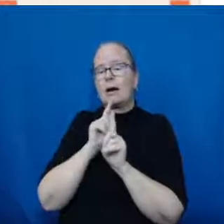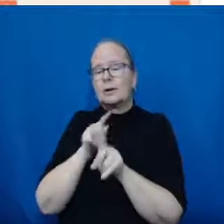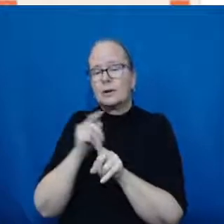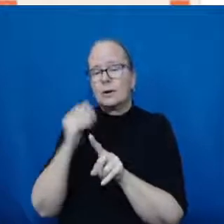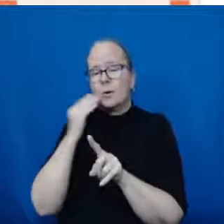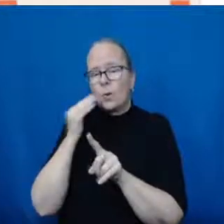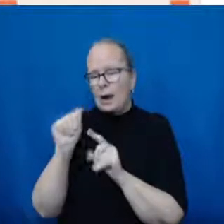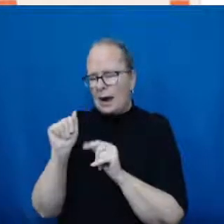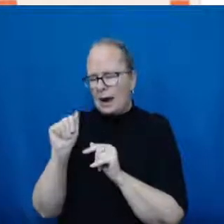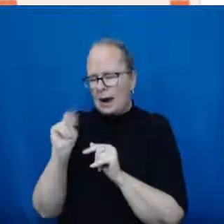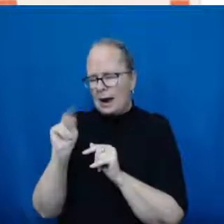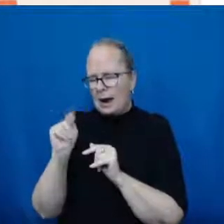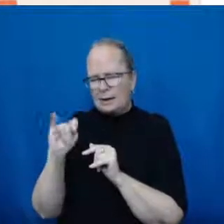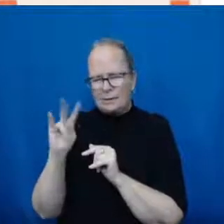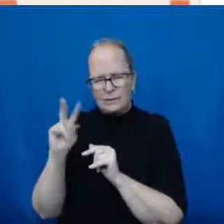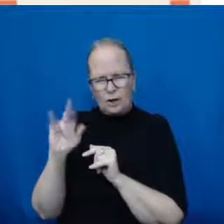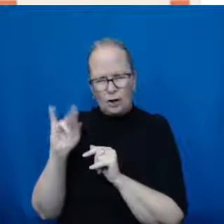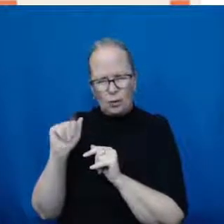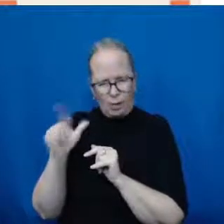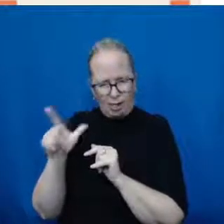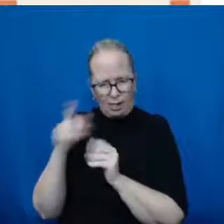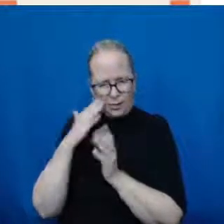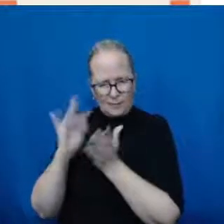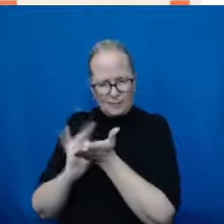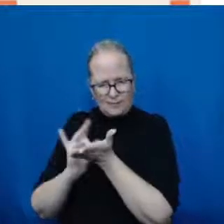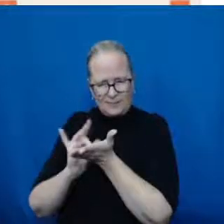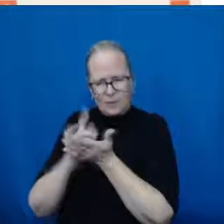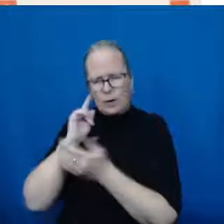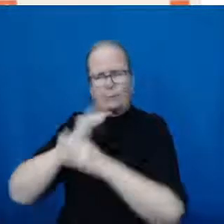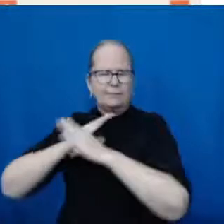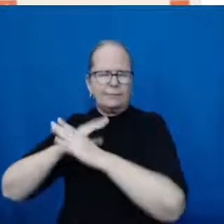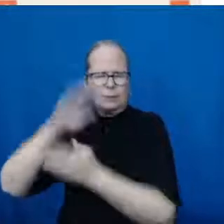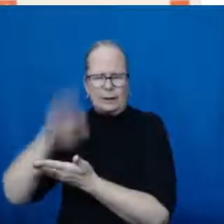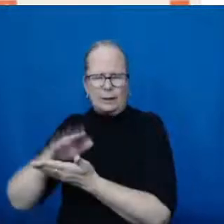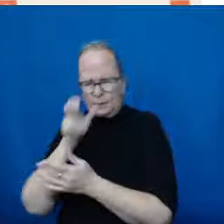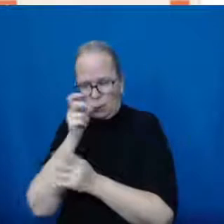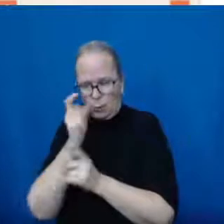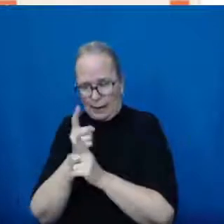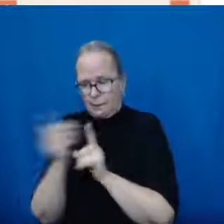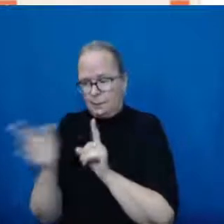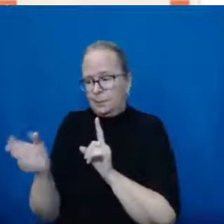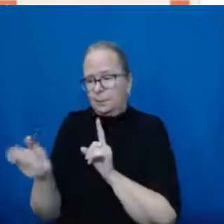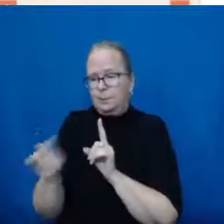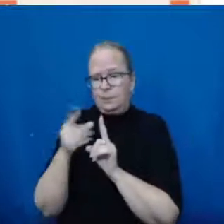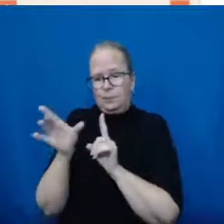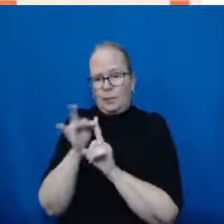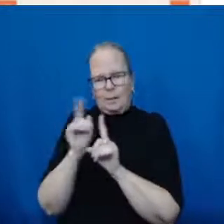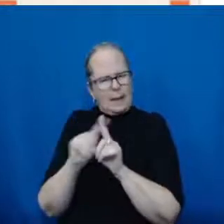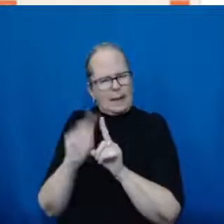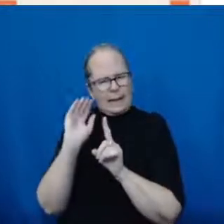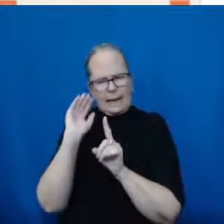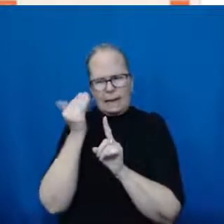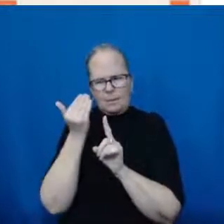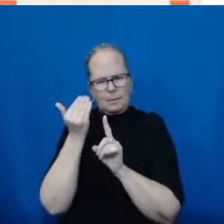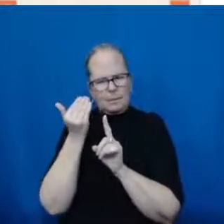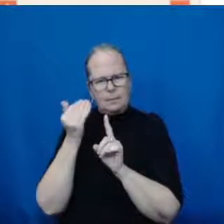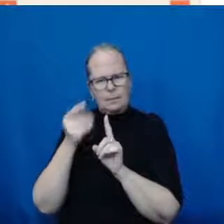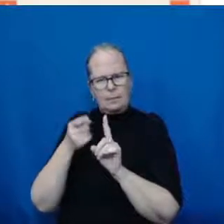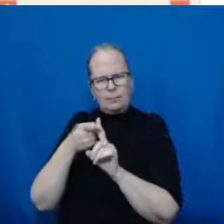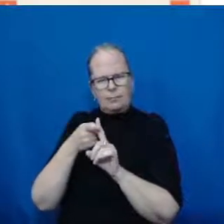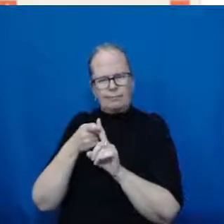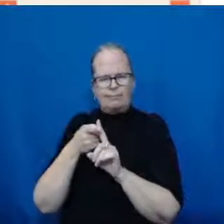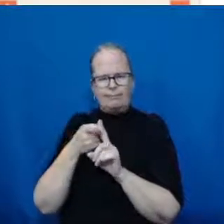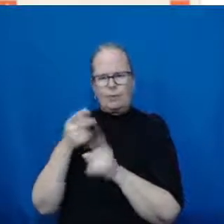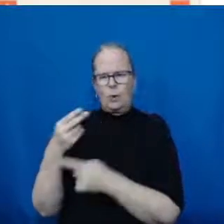the disease progresses, there's this really aberrant or out of control, post inflammatory response. And that's really often responsible